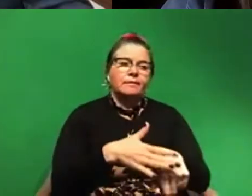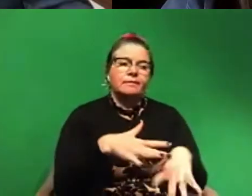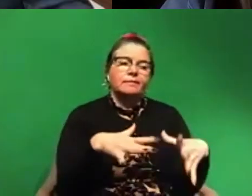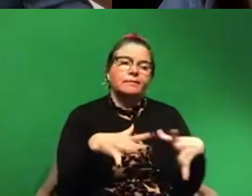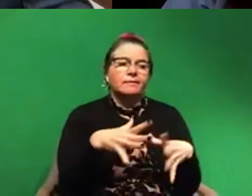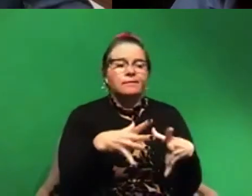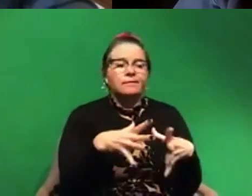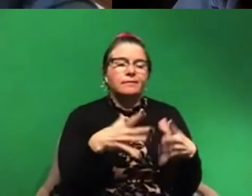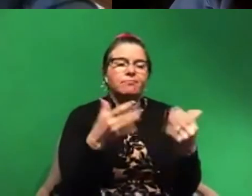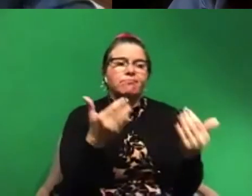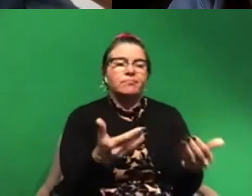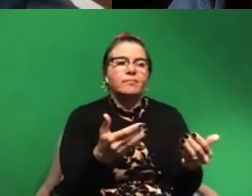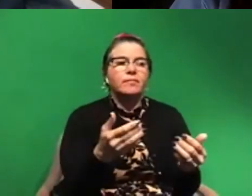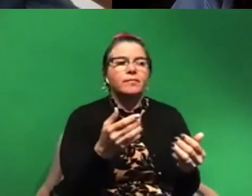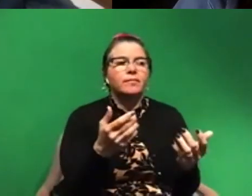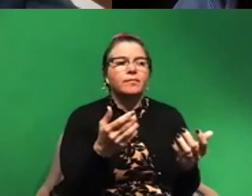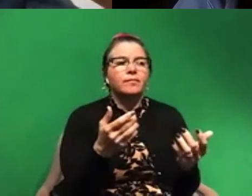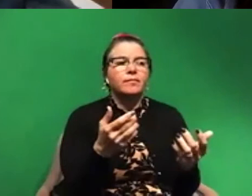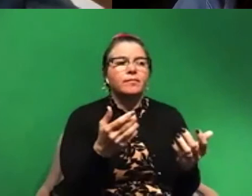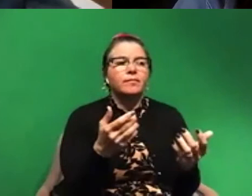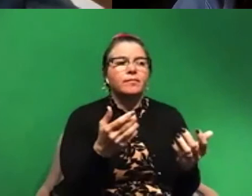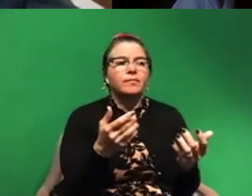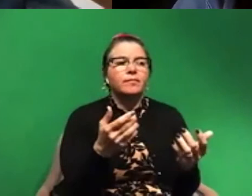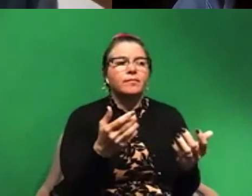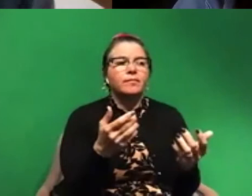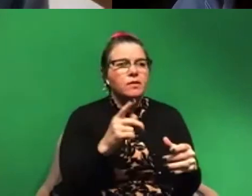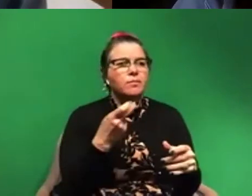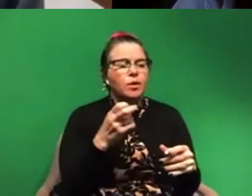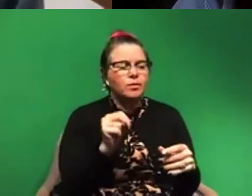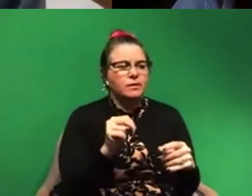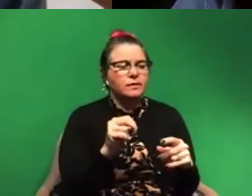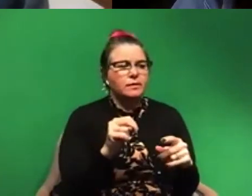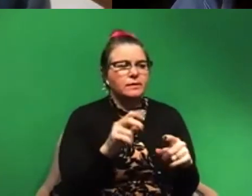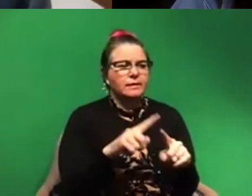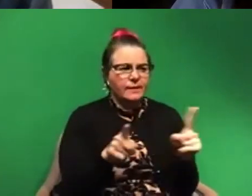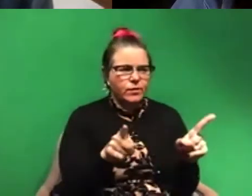different or the same between humans and marine mammals or marine animals broadly?